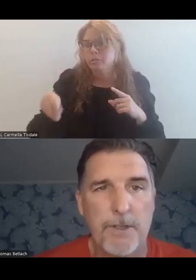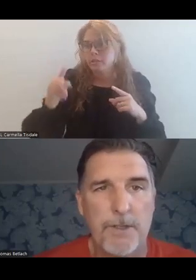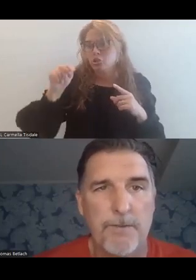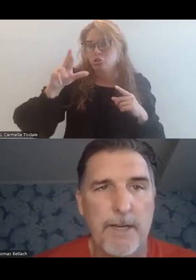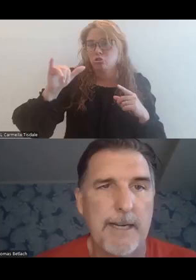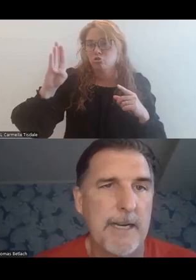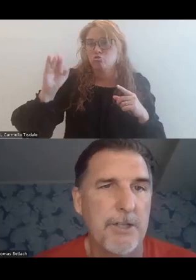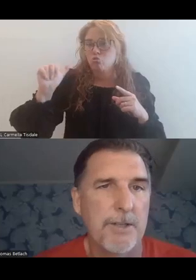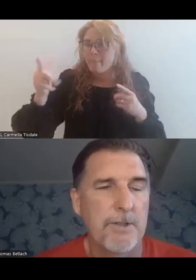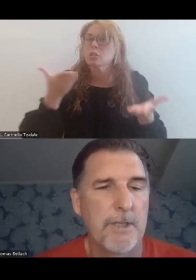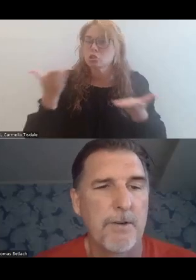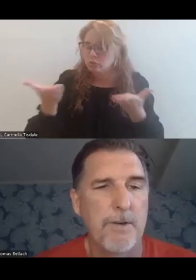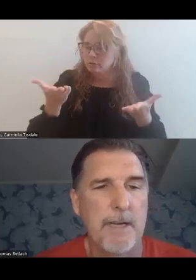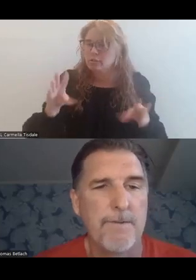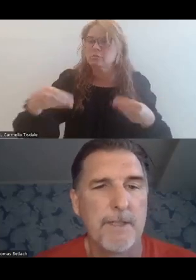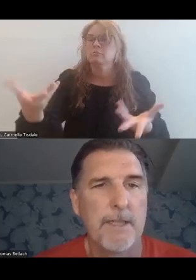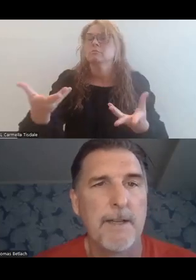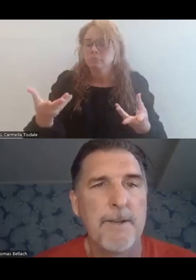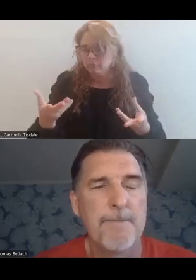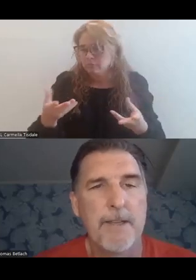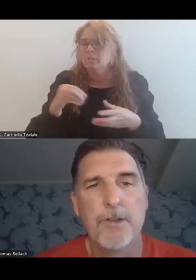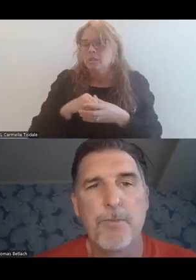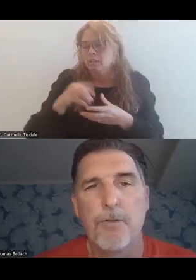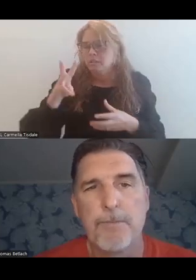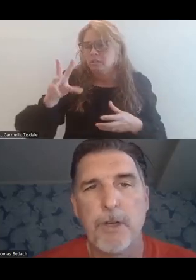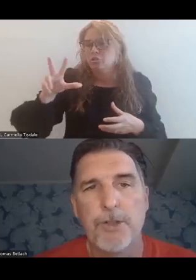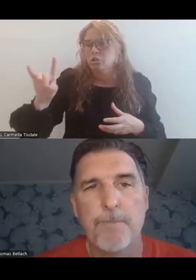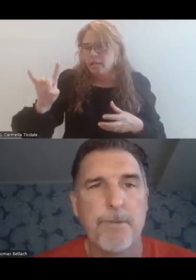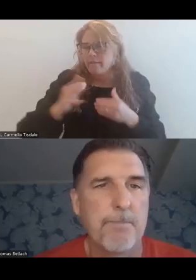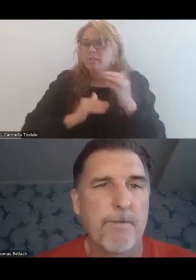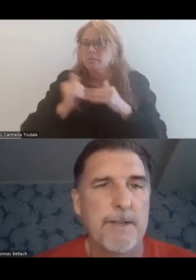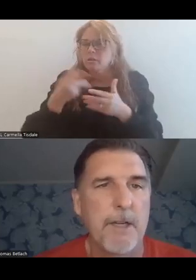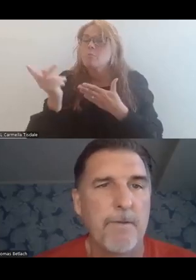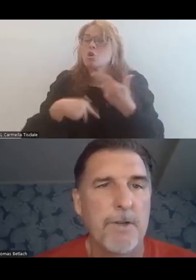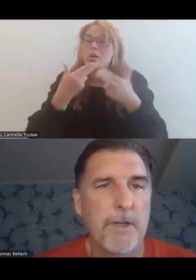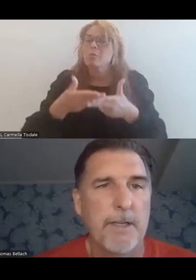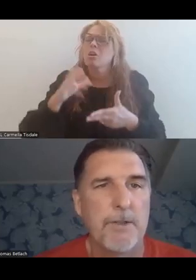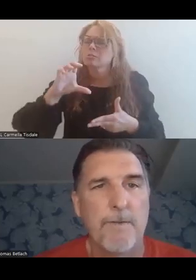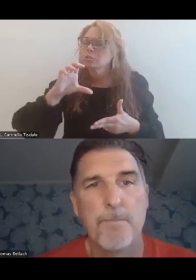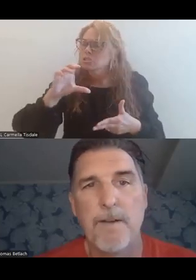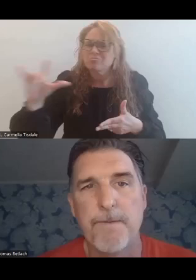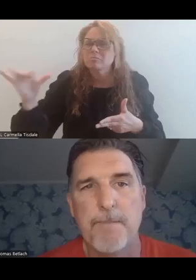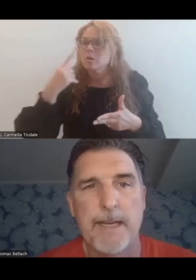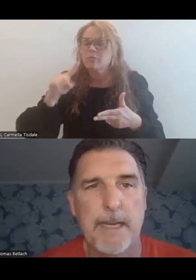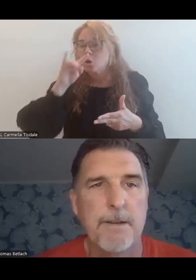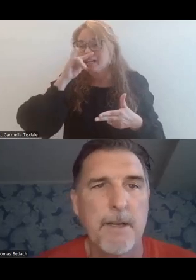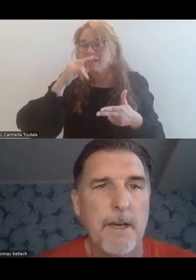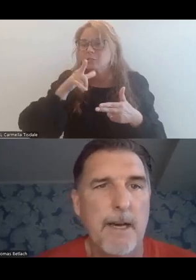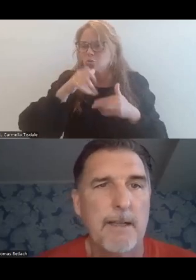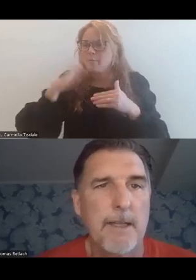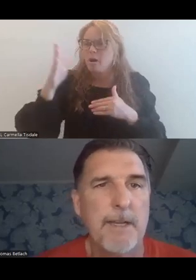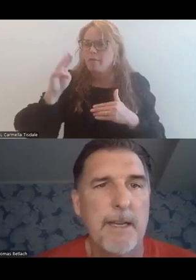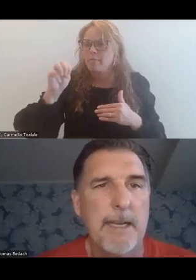services delivered at an IHS or 638 facility. And then there's a program called CHIP that provides coverage for kids sort of above the Medicaid